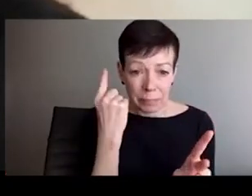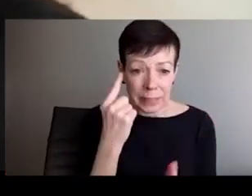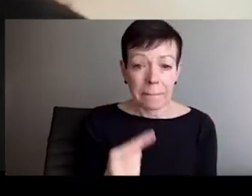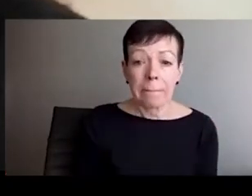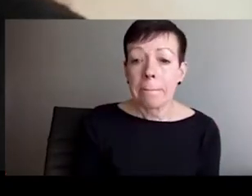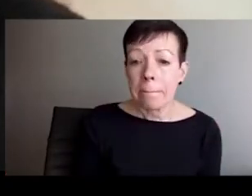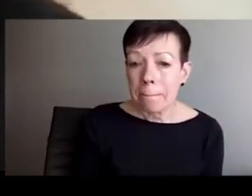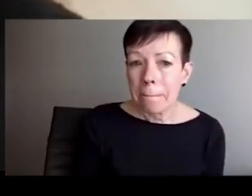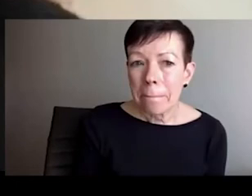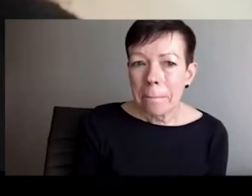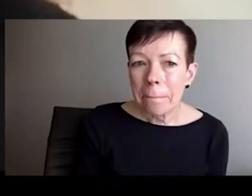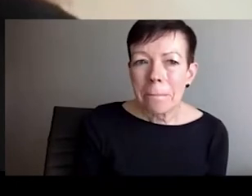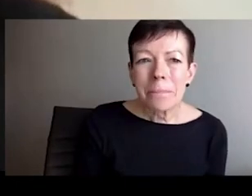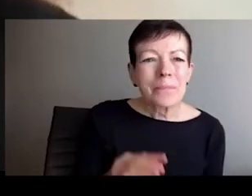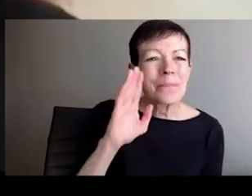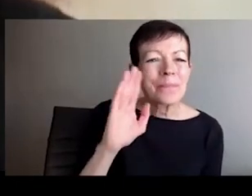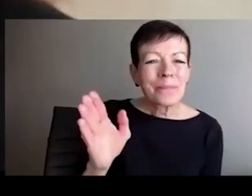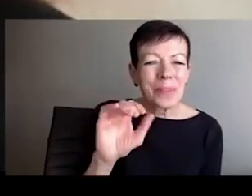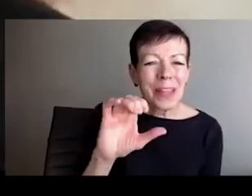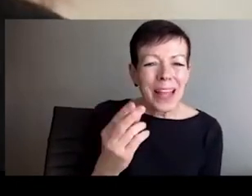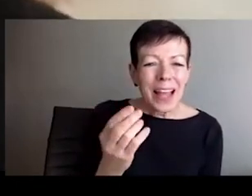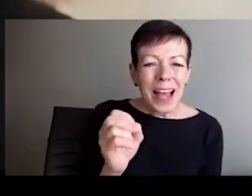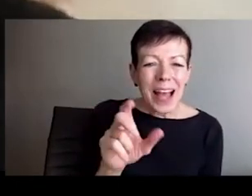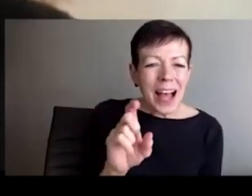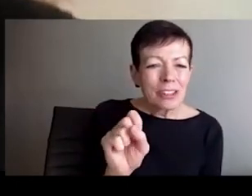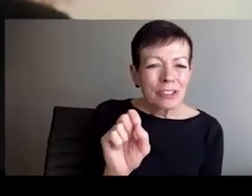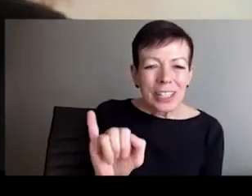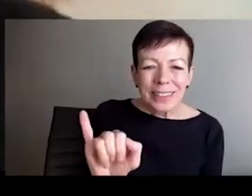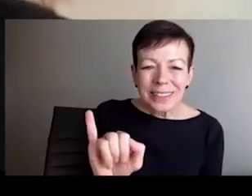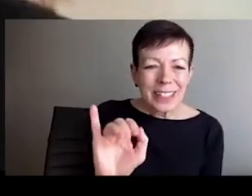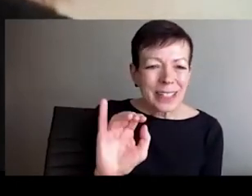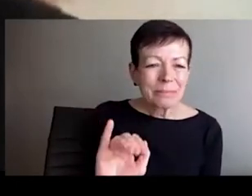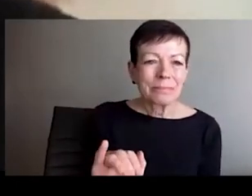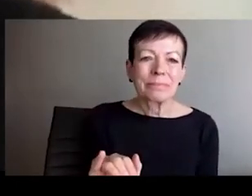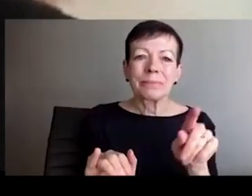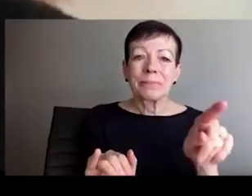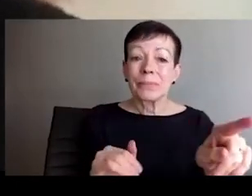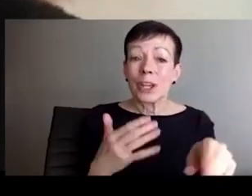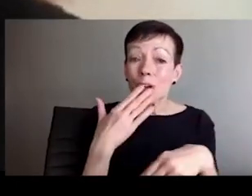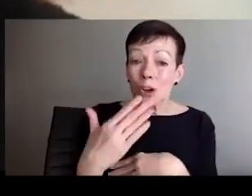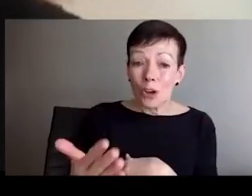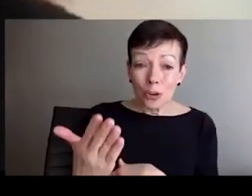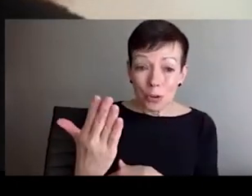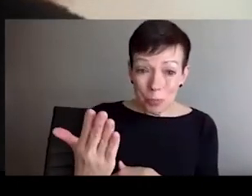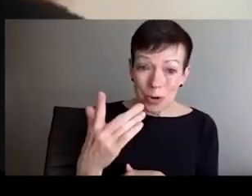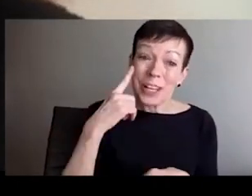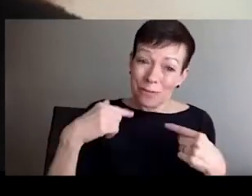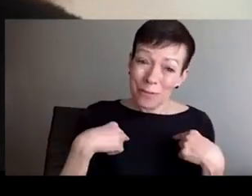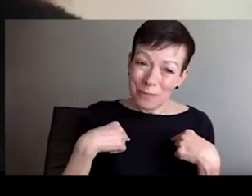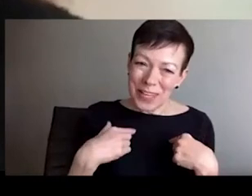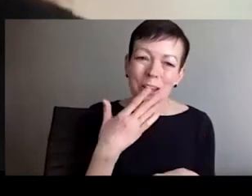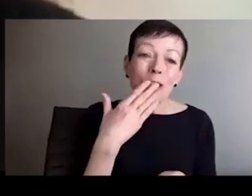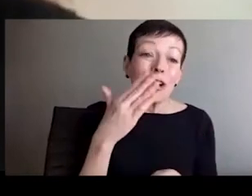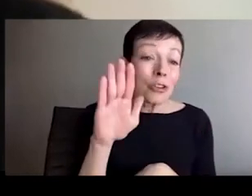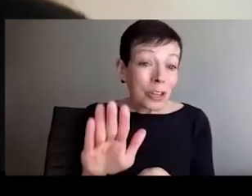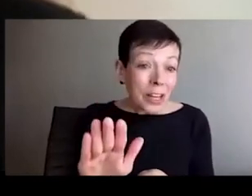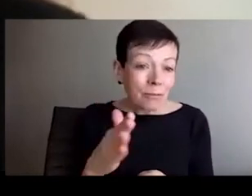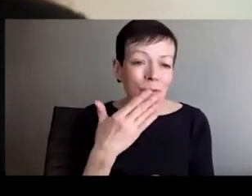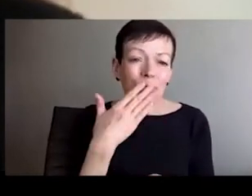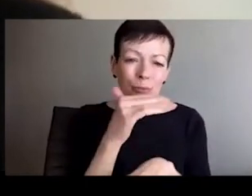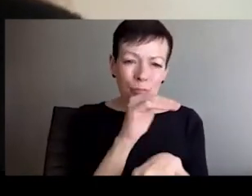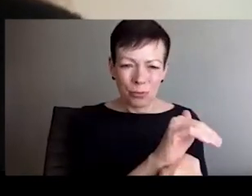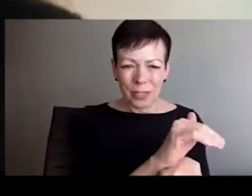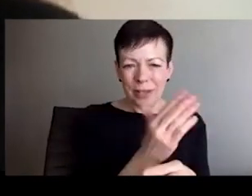you. They're also donating their honoraria to their Ukrainian colleagues present today. And now we want to welcome